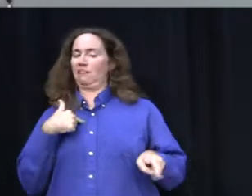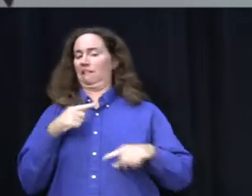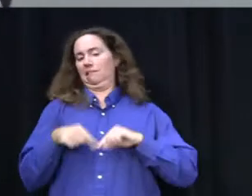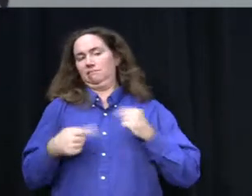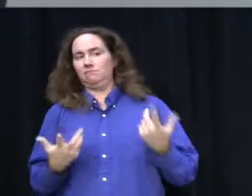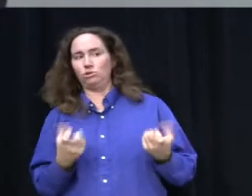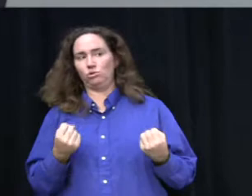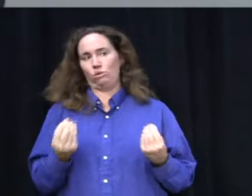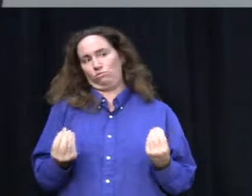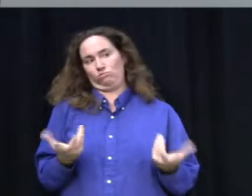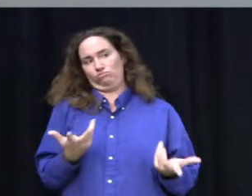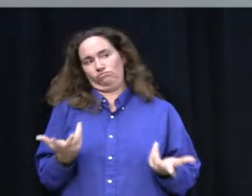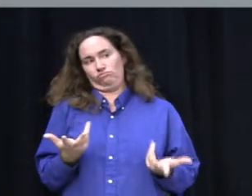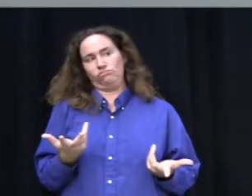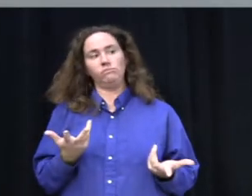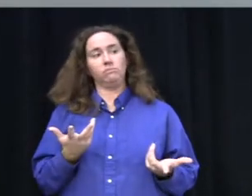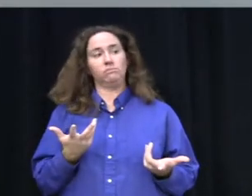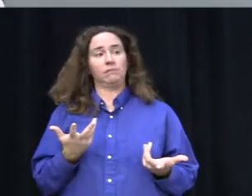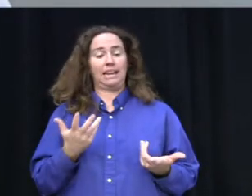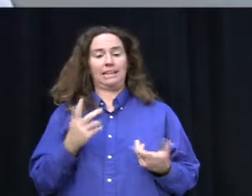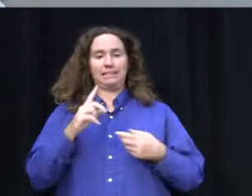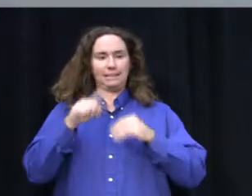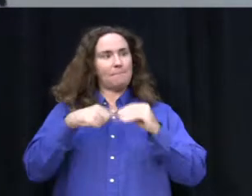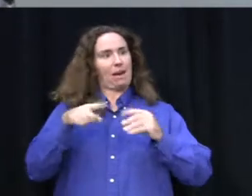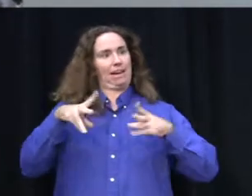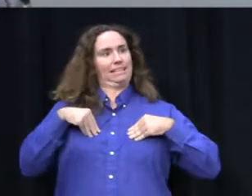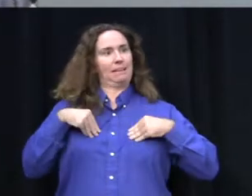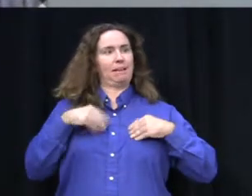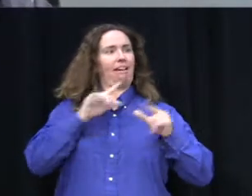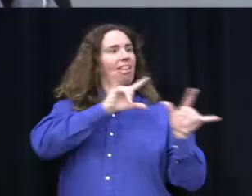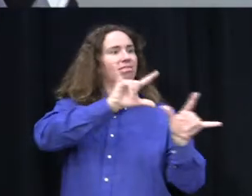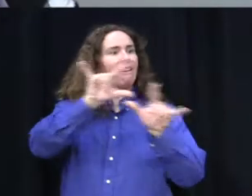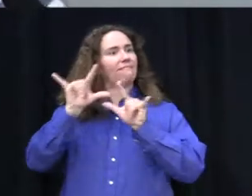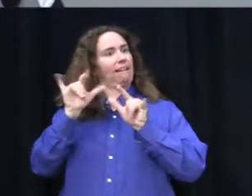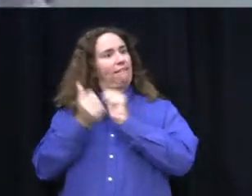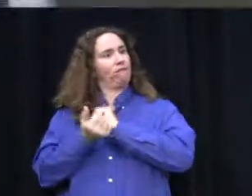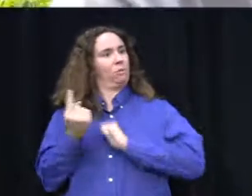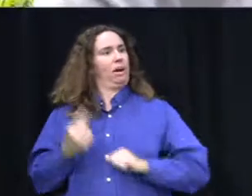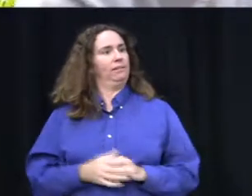it's all about accepting and loving everybody for who they are.